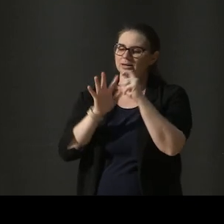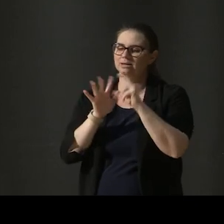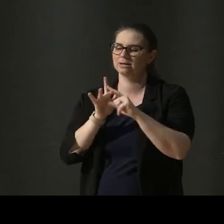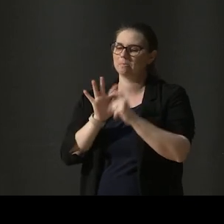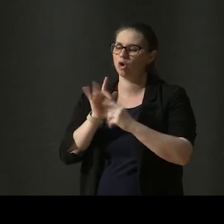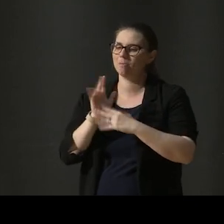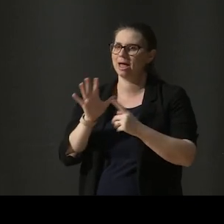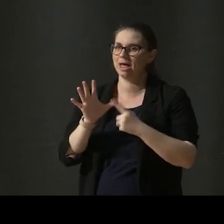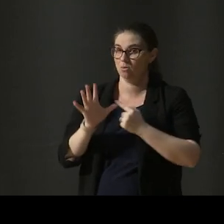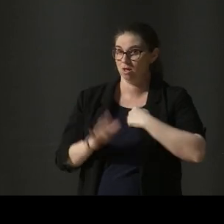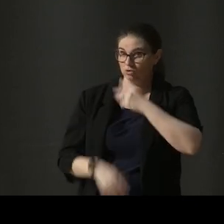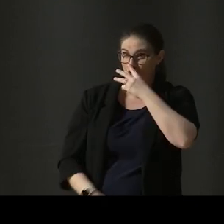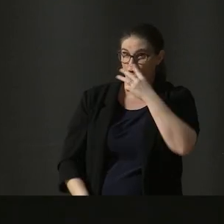piano performance at the age of 13.